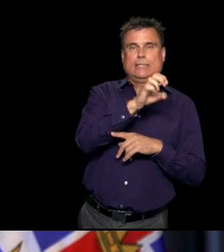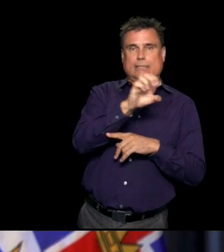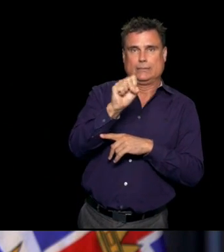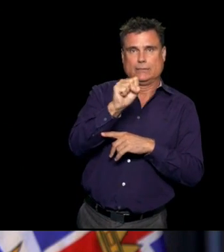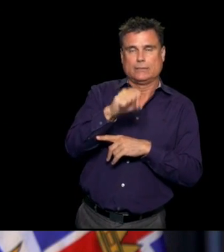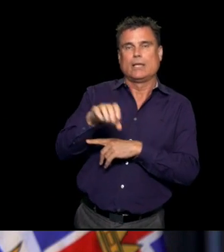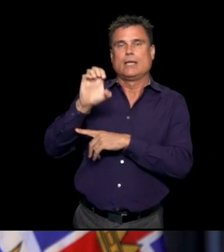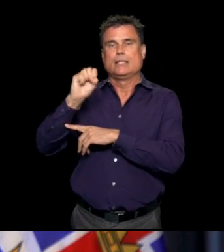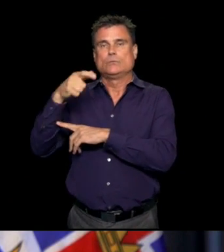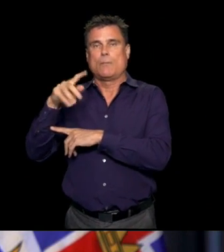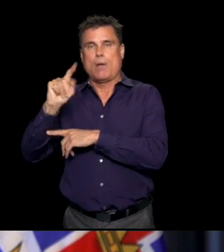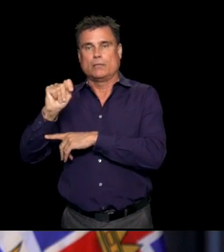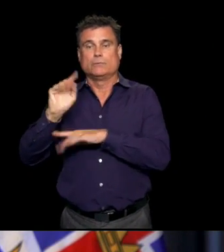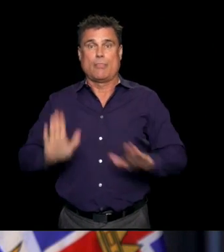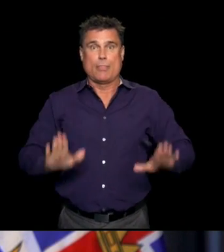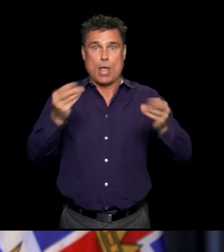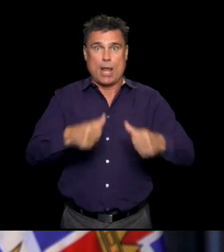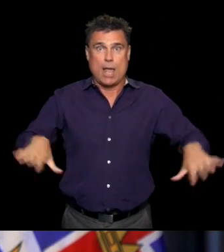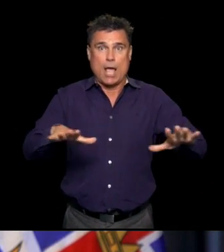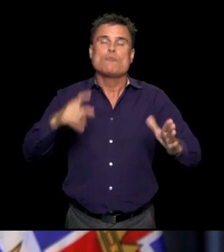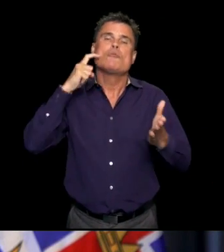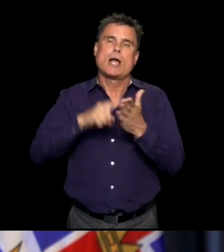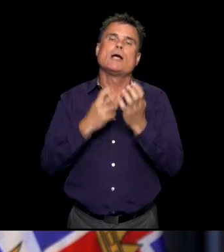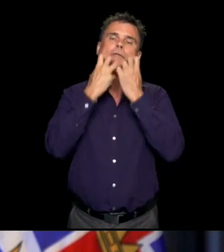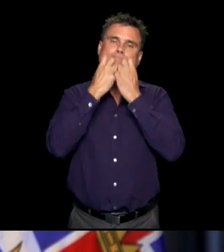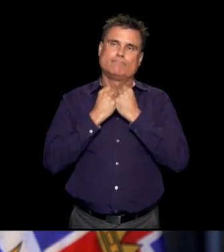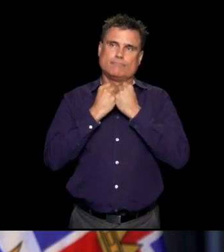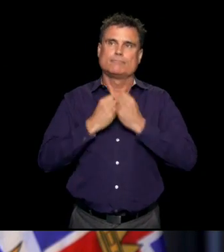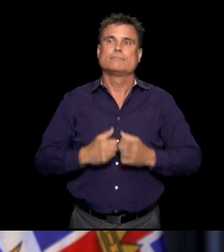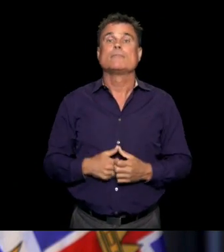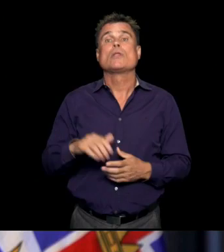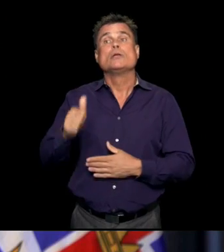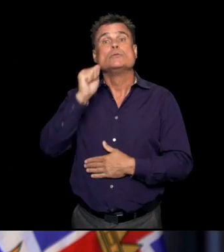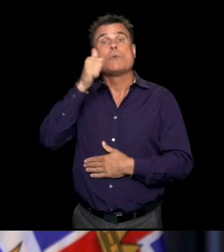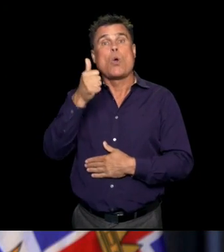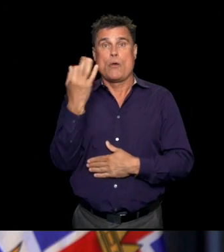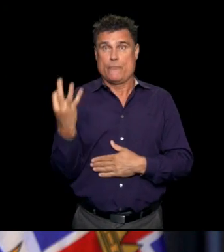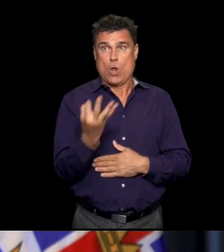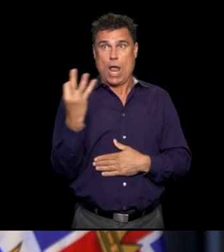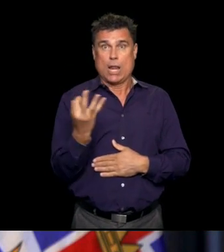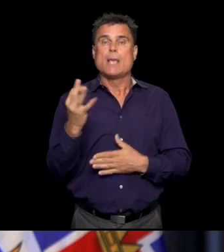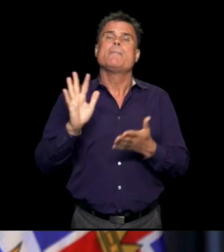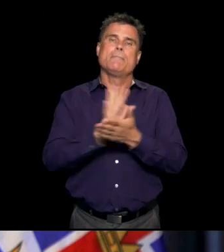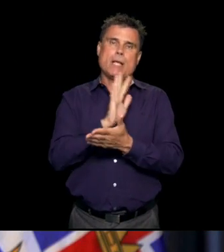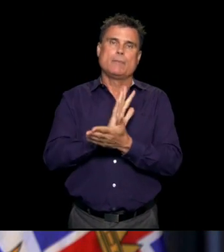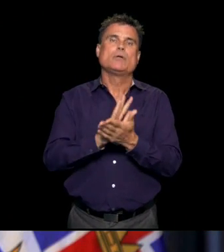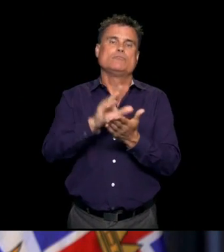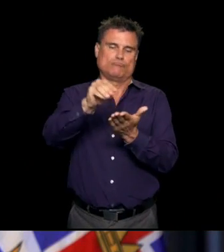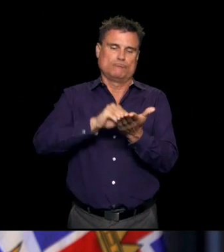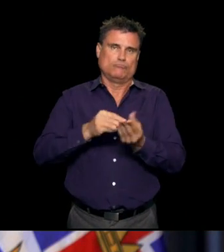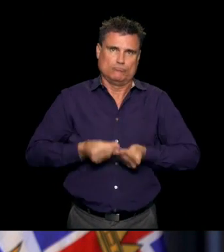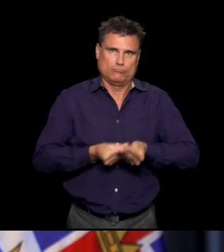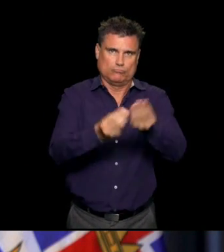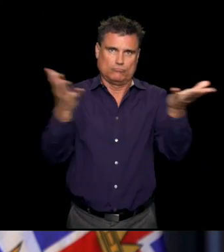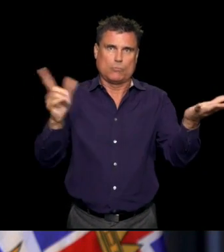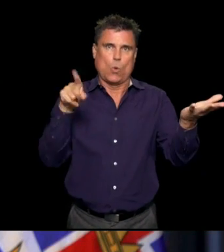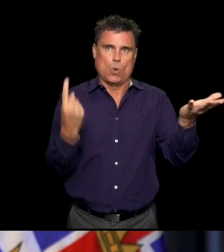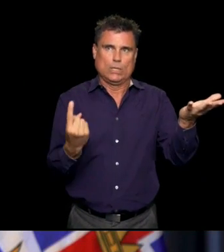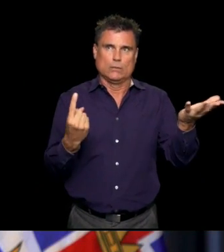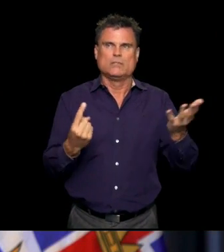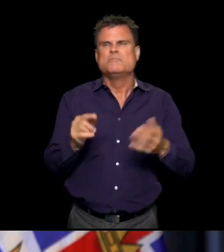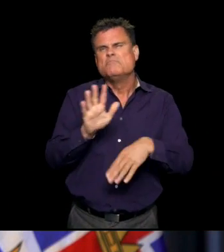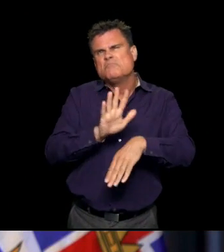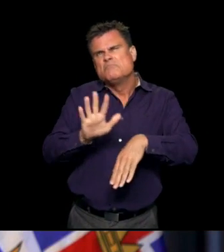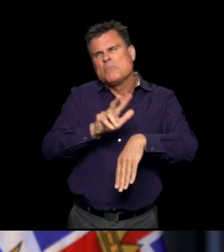territory of the Lekwungen-speaking people of the Songhees and the Esquimalt First Nations. Tomorrow, Friday, we'll be providing a written briefing